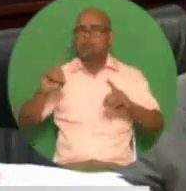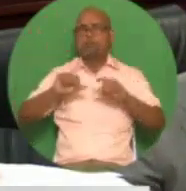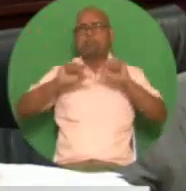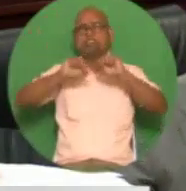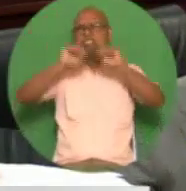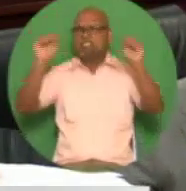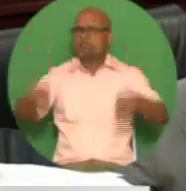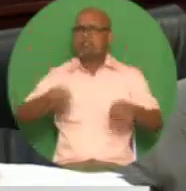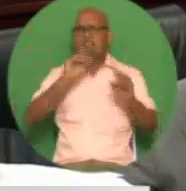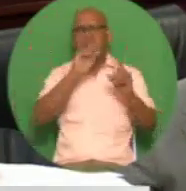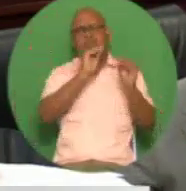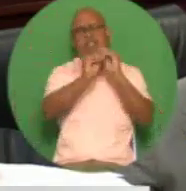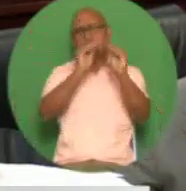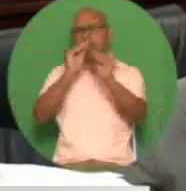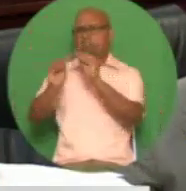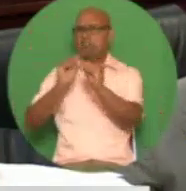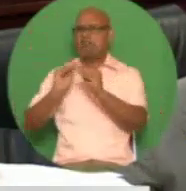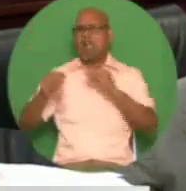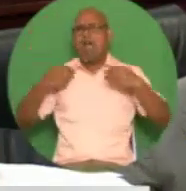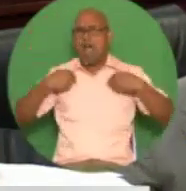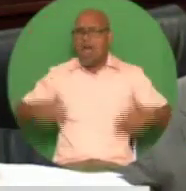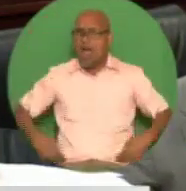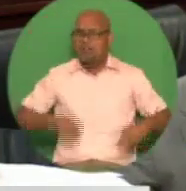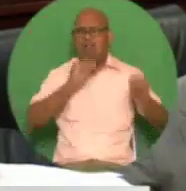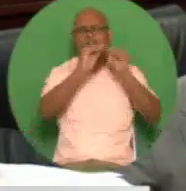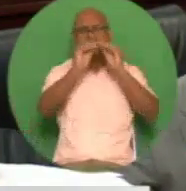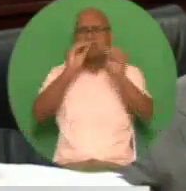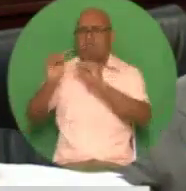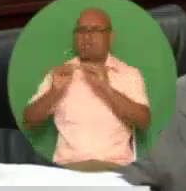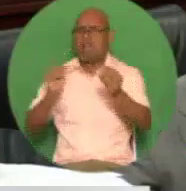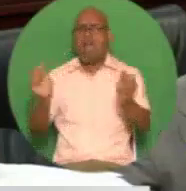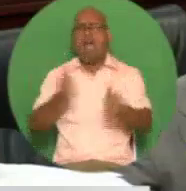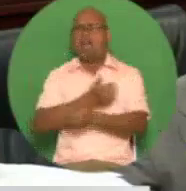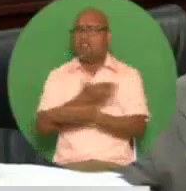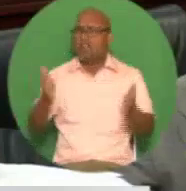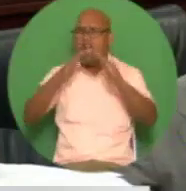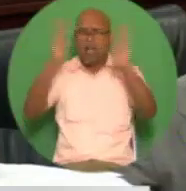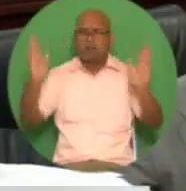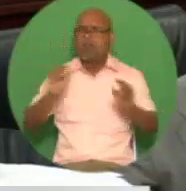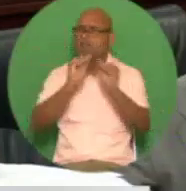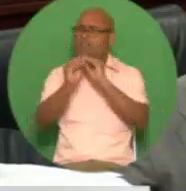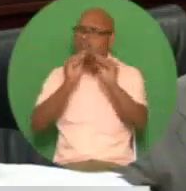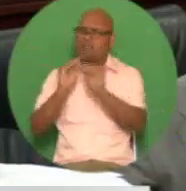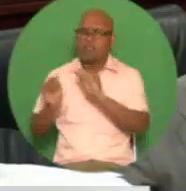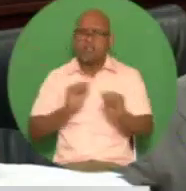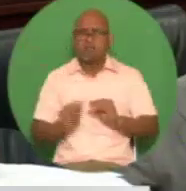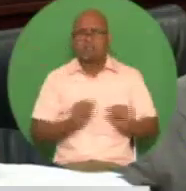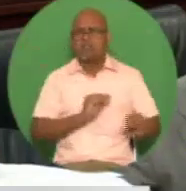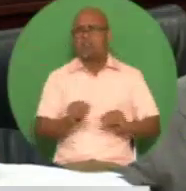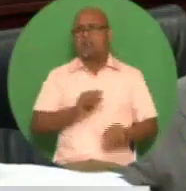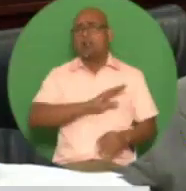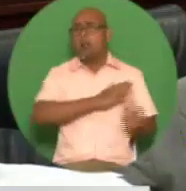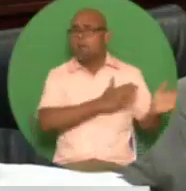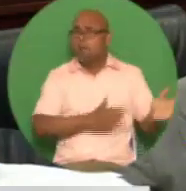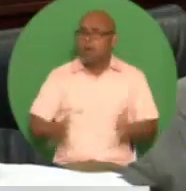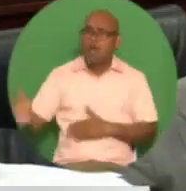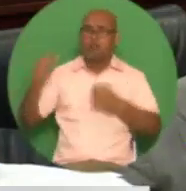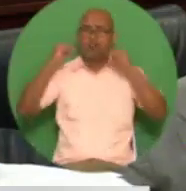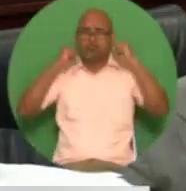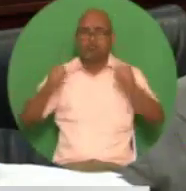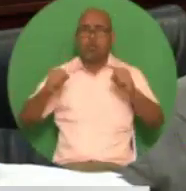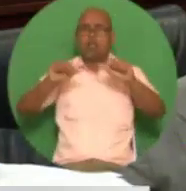standards of health care access to affordable and adequate housing and a sound financial system well